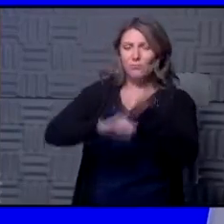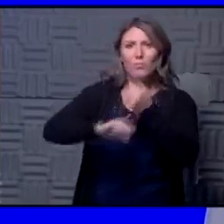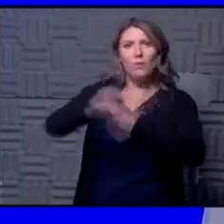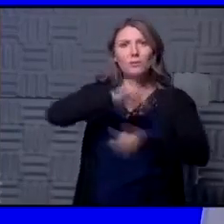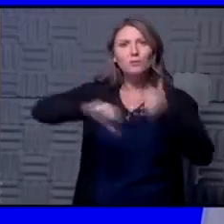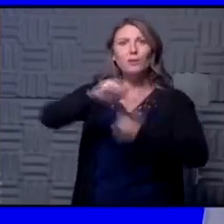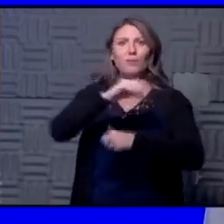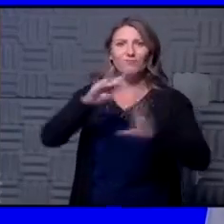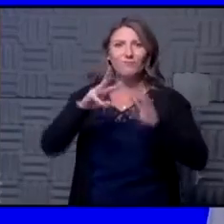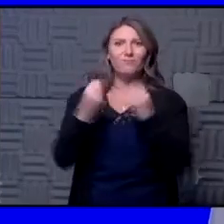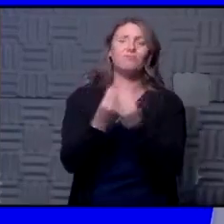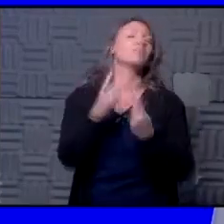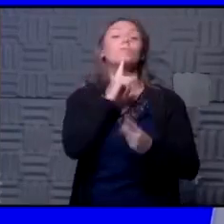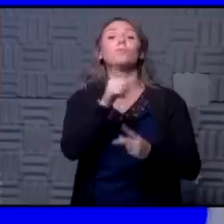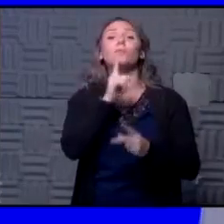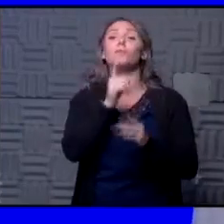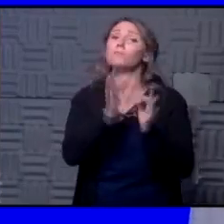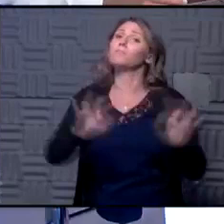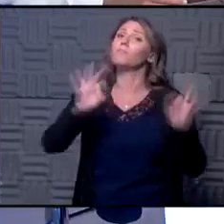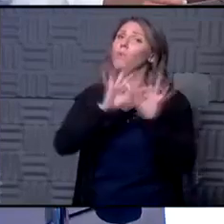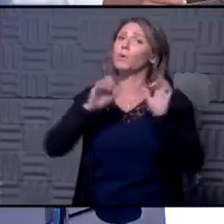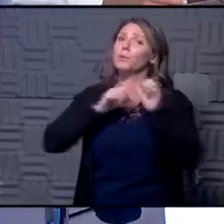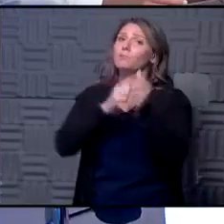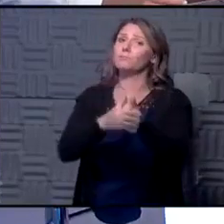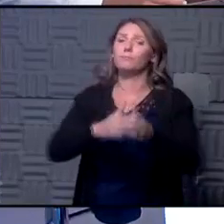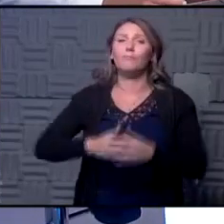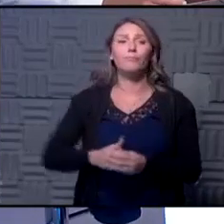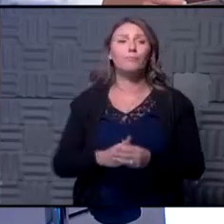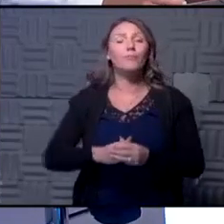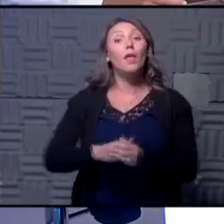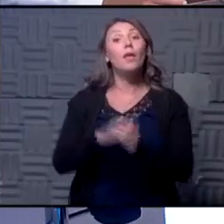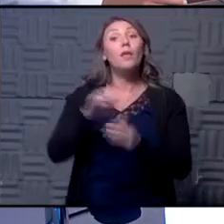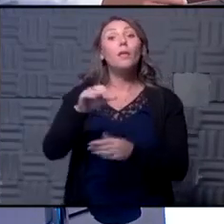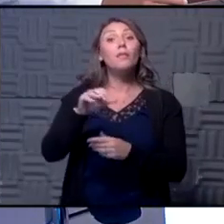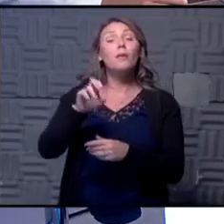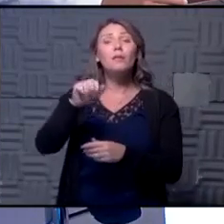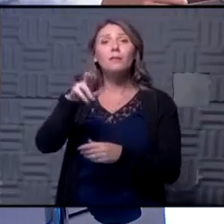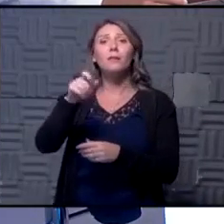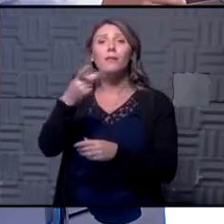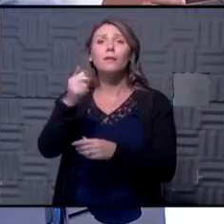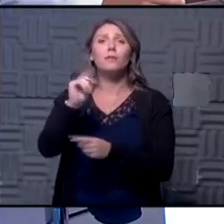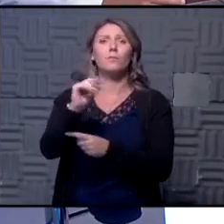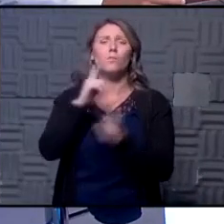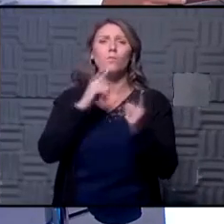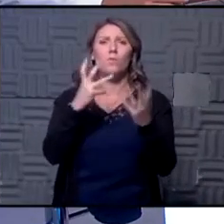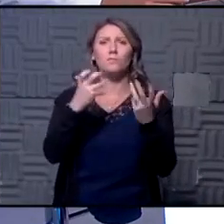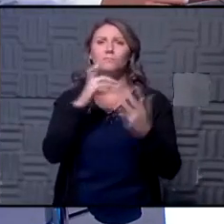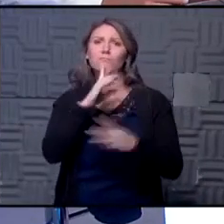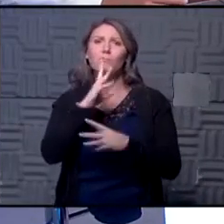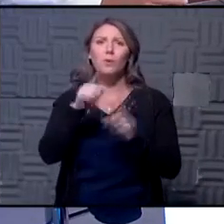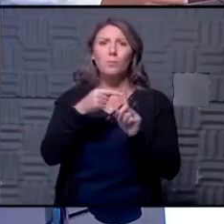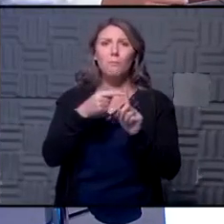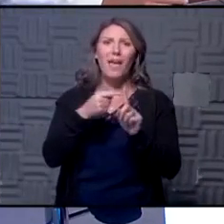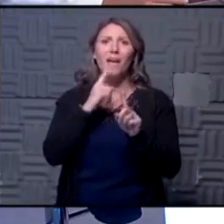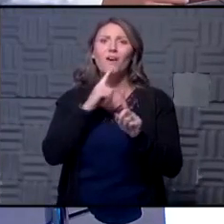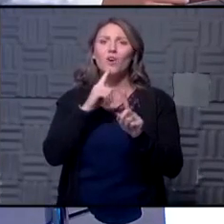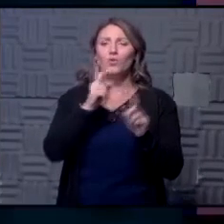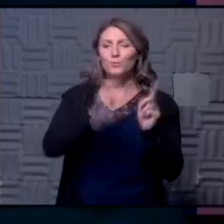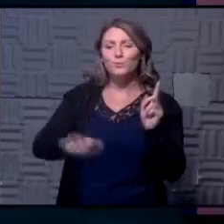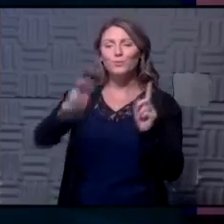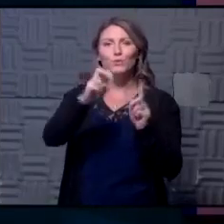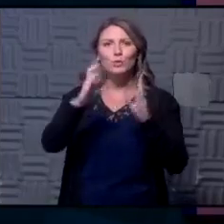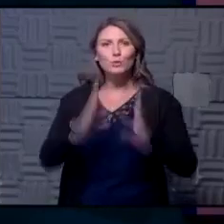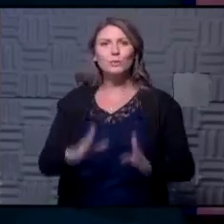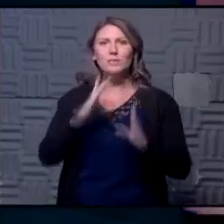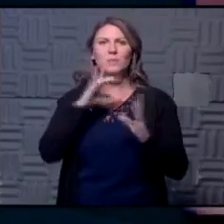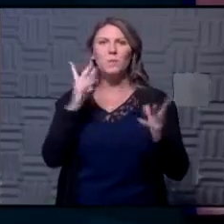it's very important for this to be going on for sure all right Alan I want to ask you just to talk about a little bit about tourism kind of paint a picture of